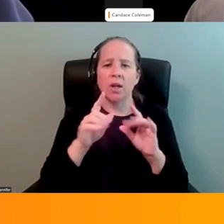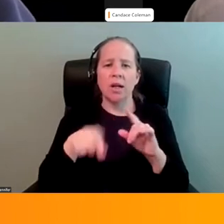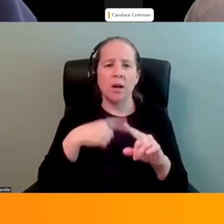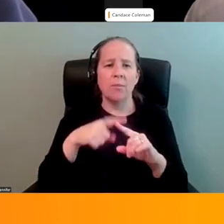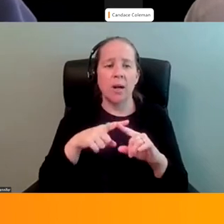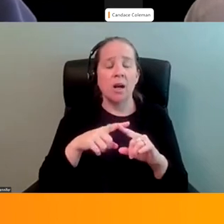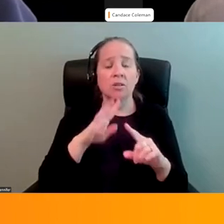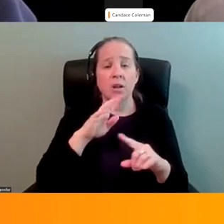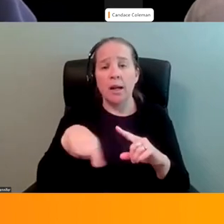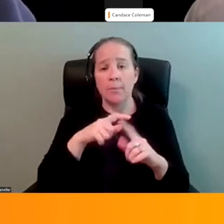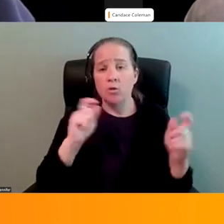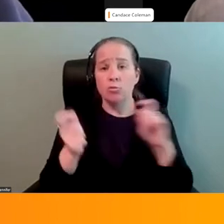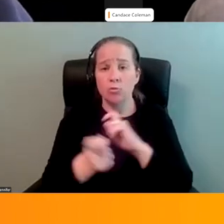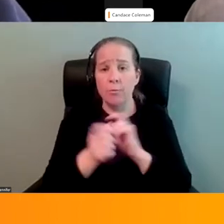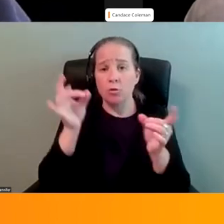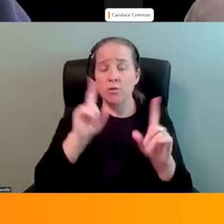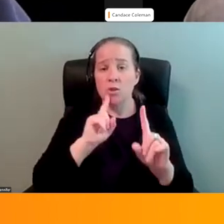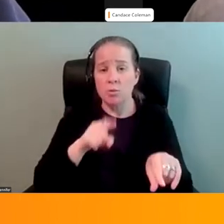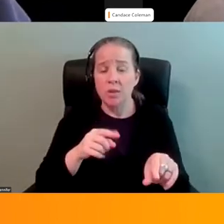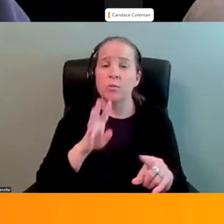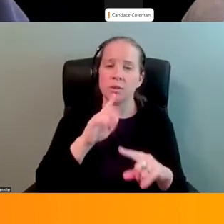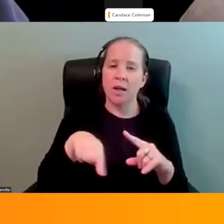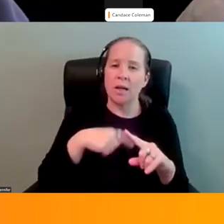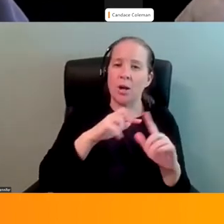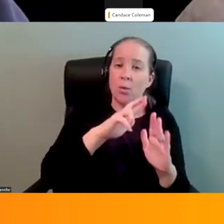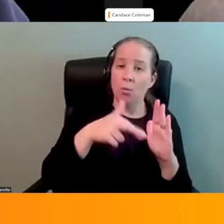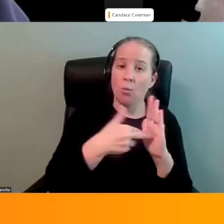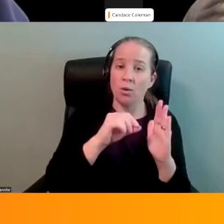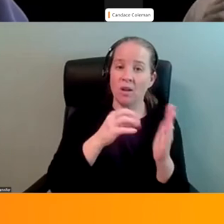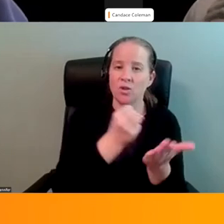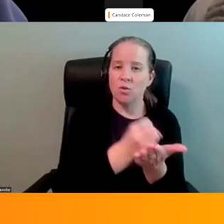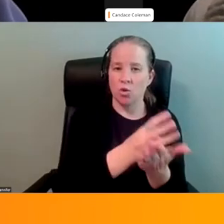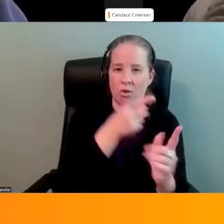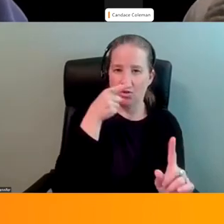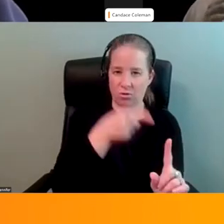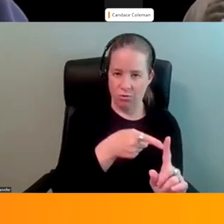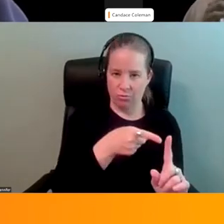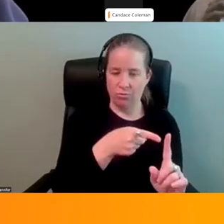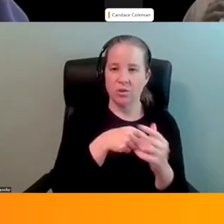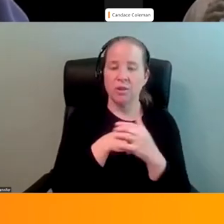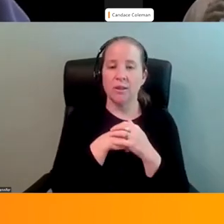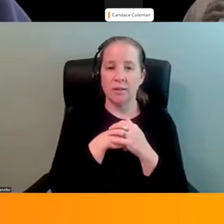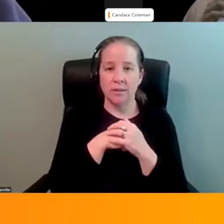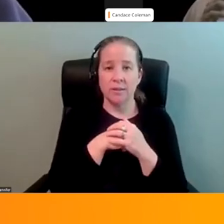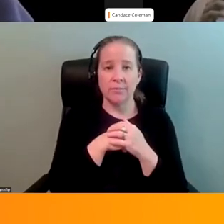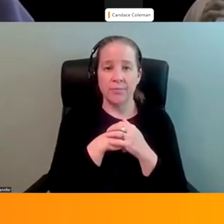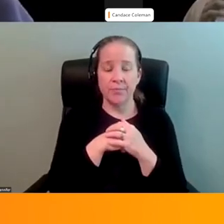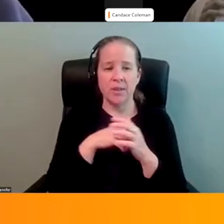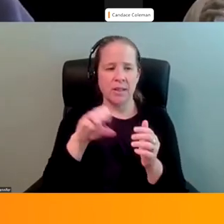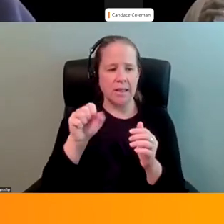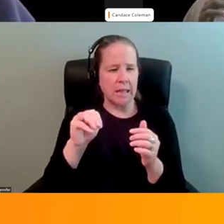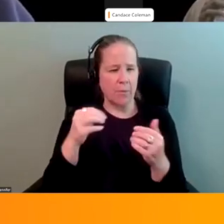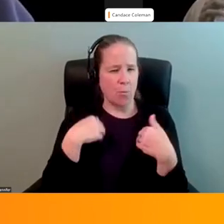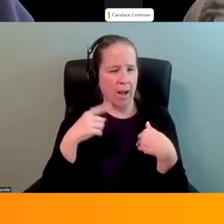transforming crisis response is the role of social workers. And, Sam, we had a question